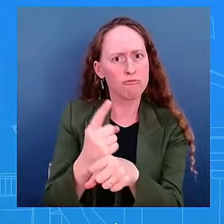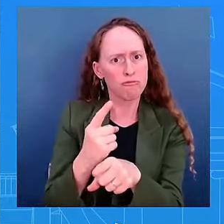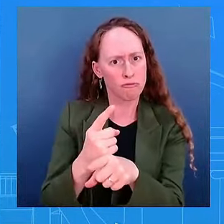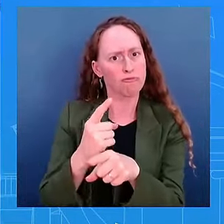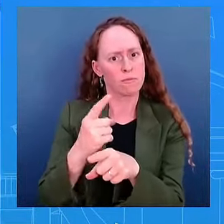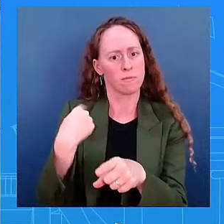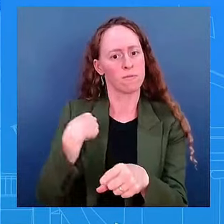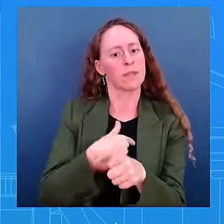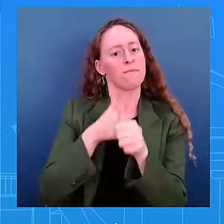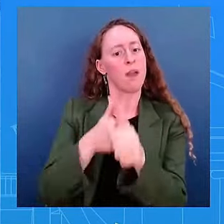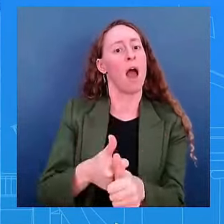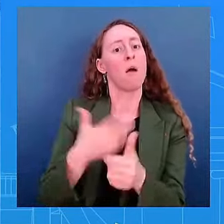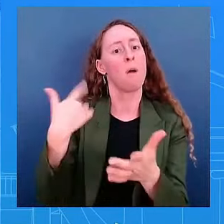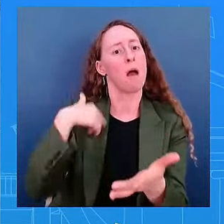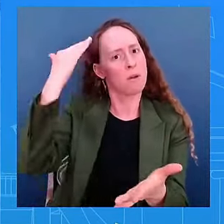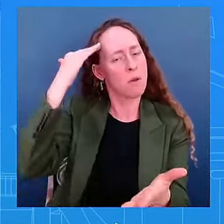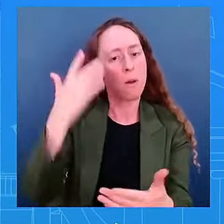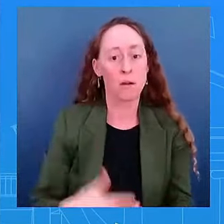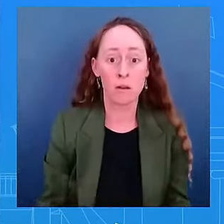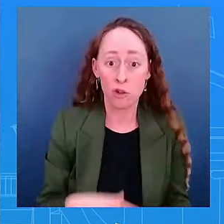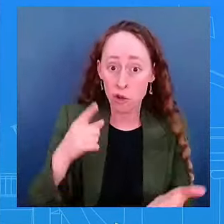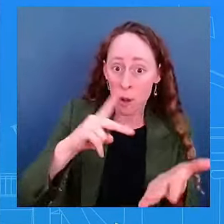about you guys not receiving the proper guidance?